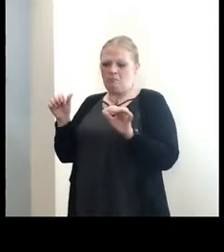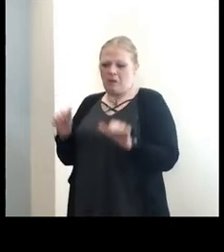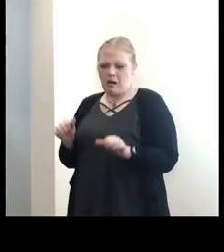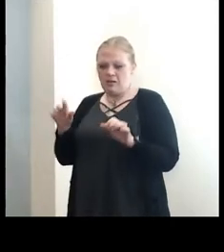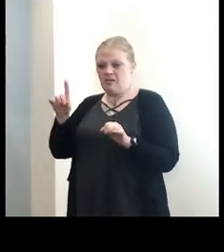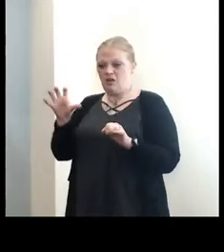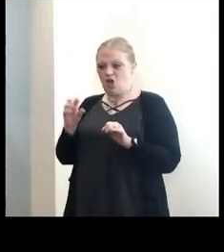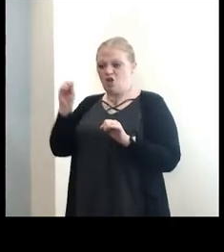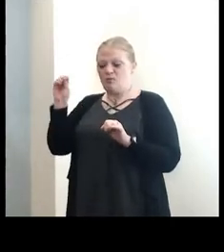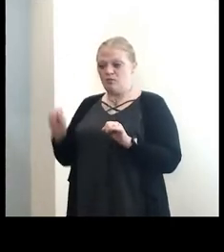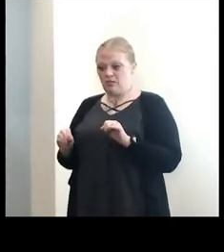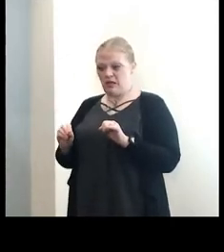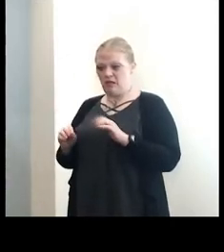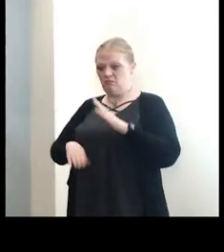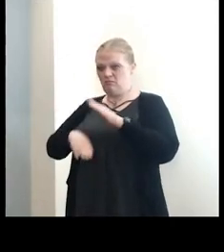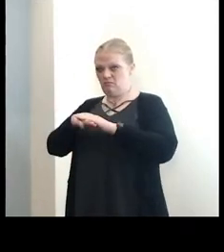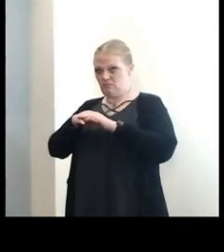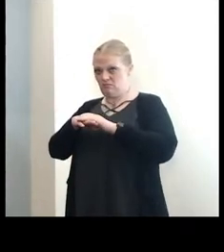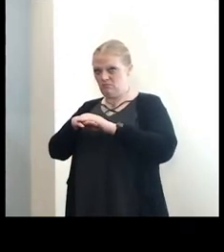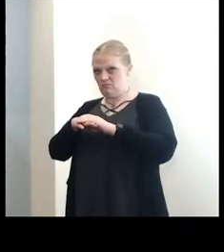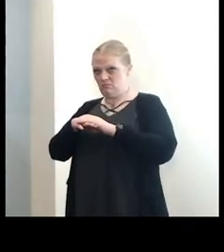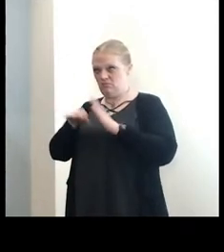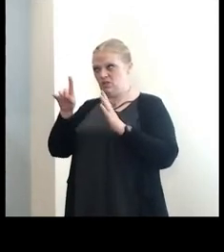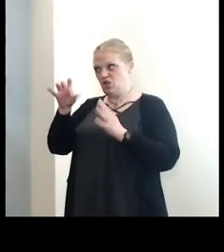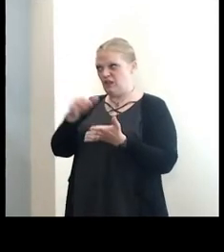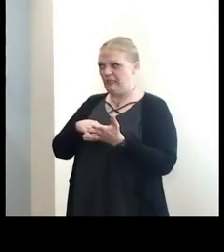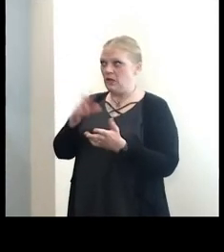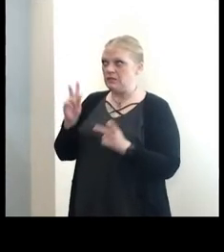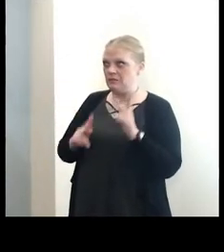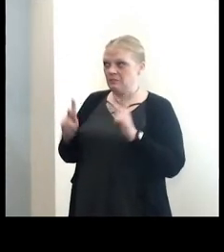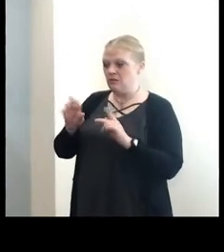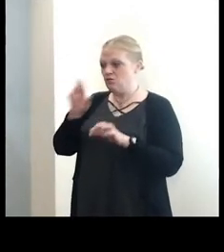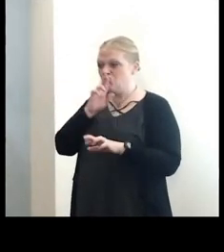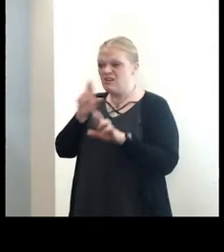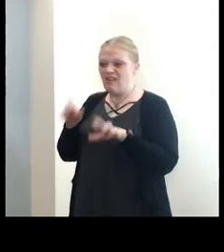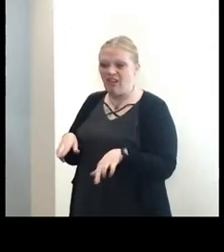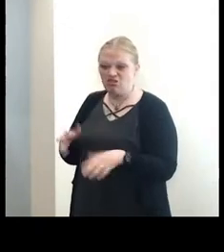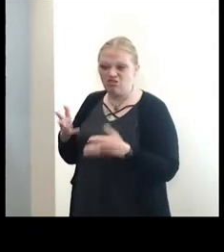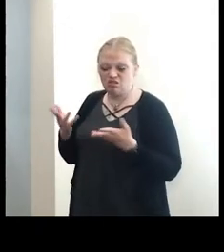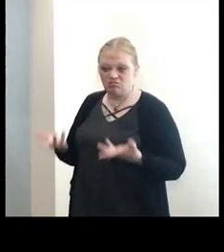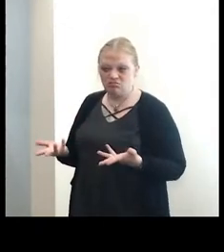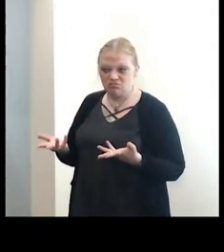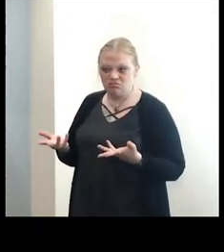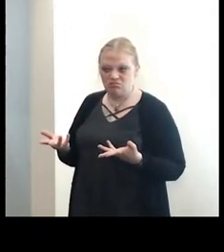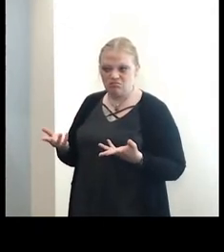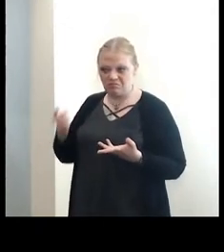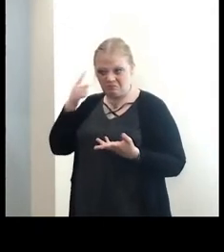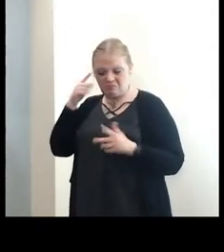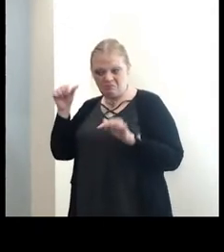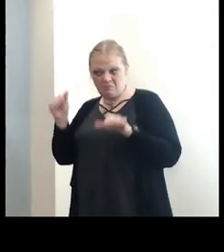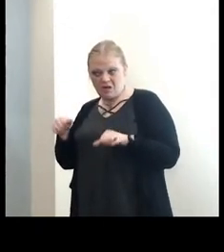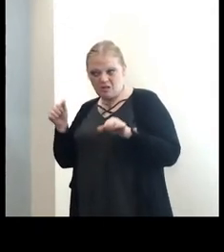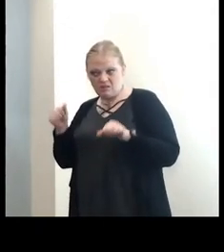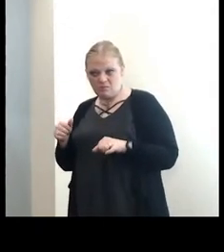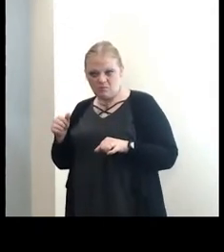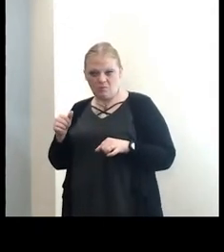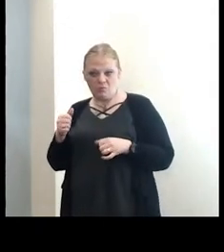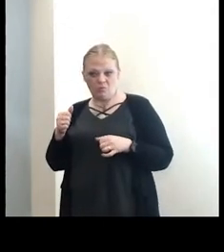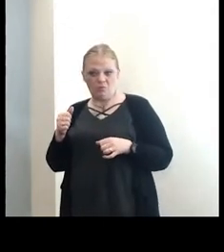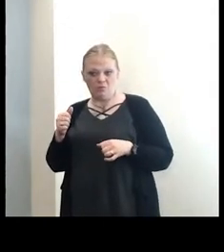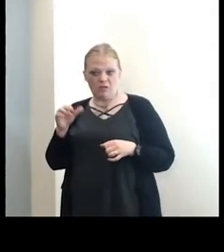100 percent capacity, could time out to about 100,000 people and your reaction to that and if that's at all feasible to do by August?